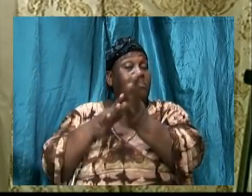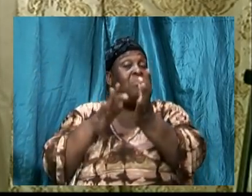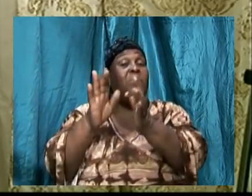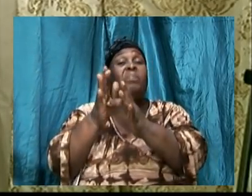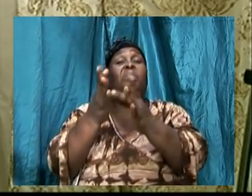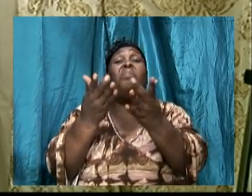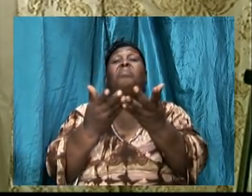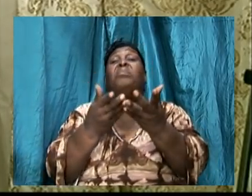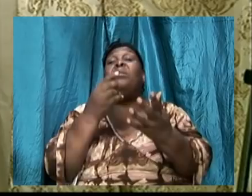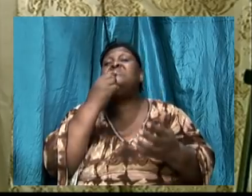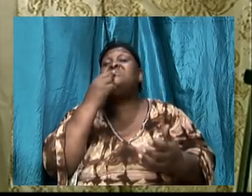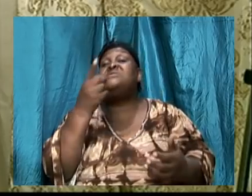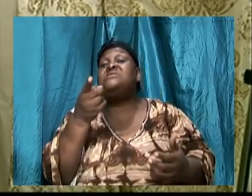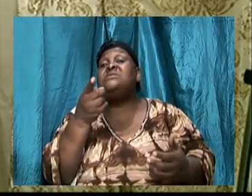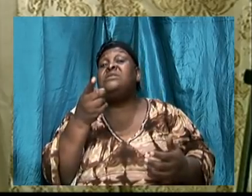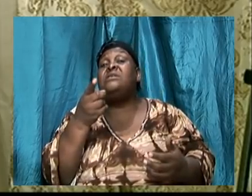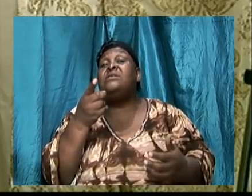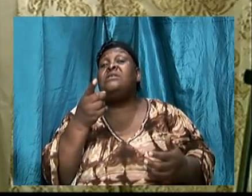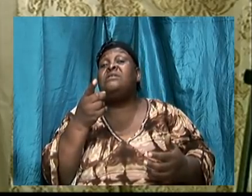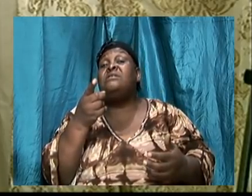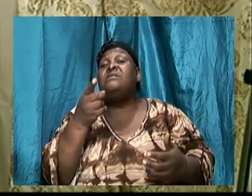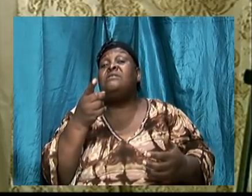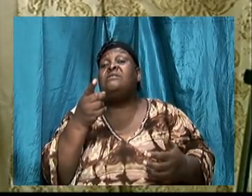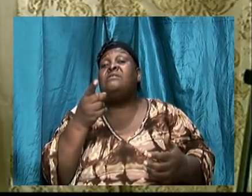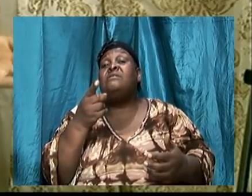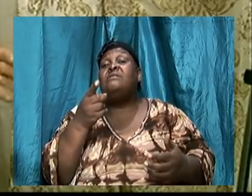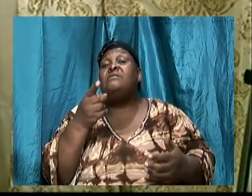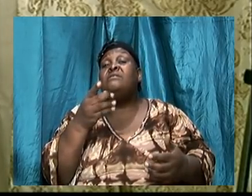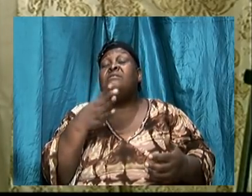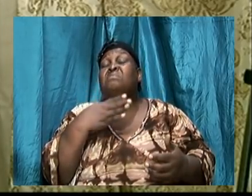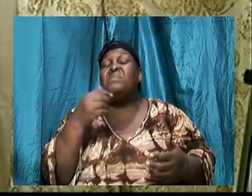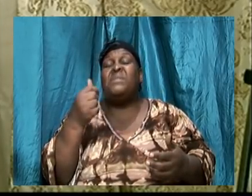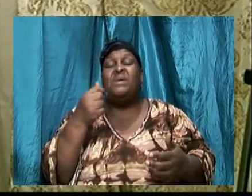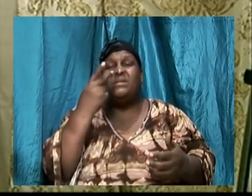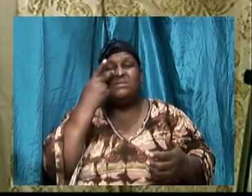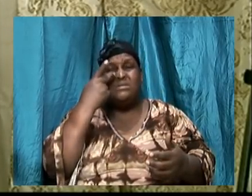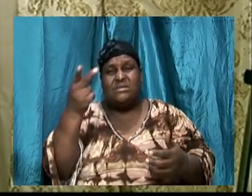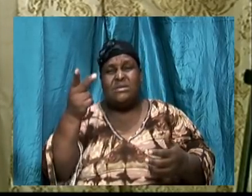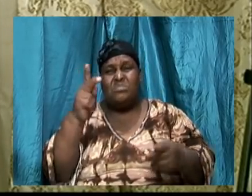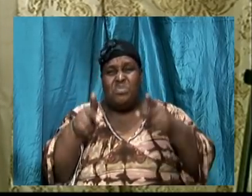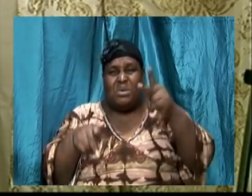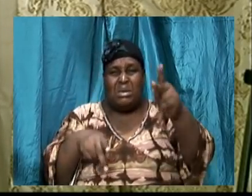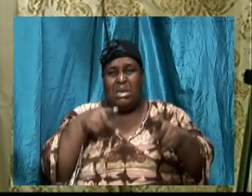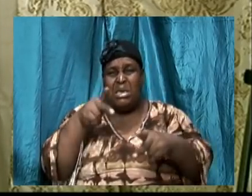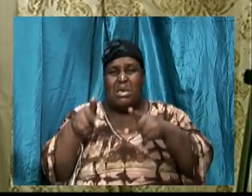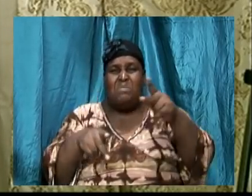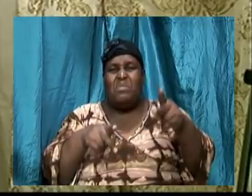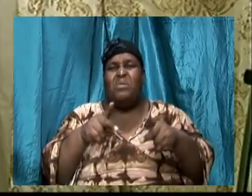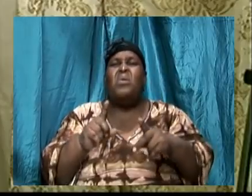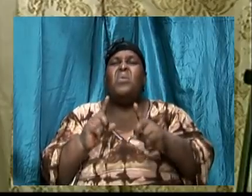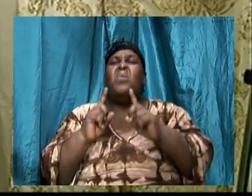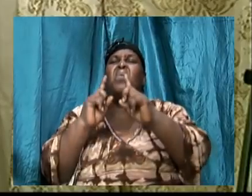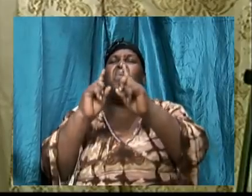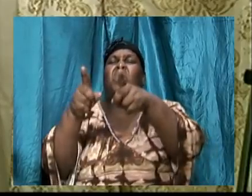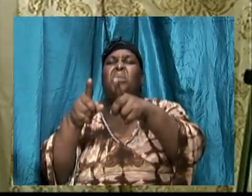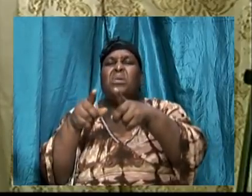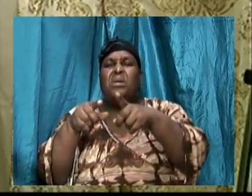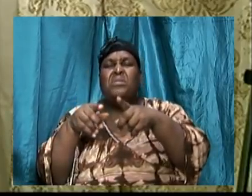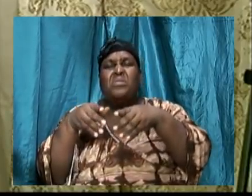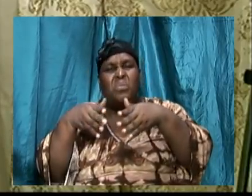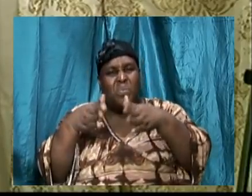into the very things that the Lord would want us to avoid. And it makes me, as an individual,